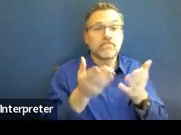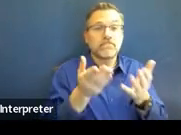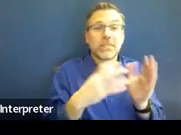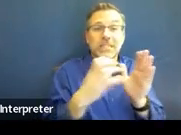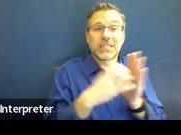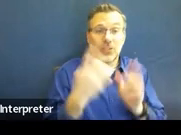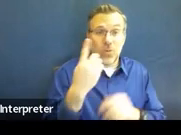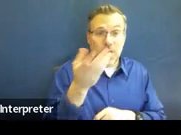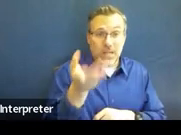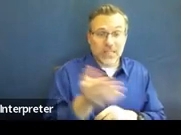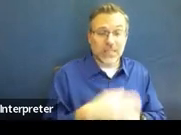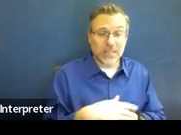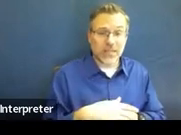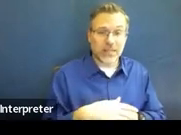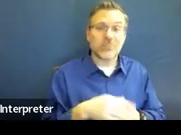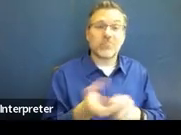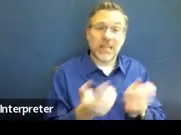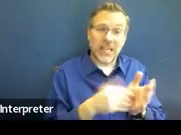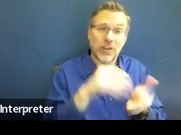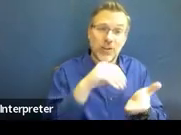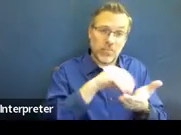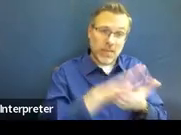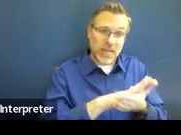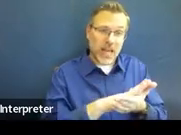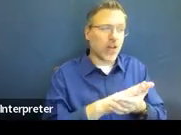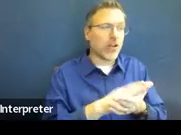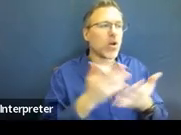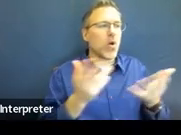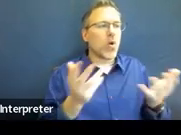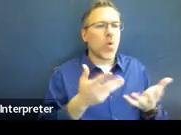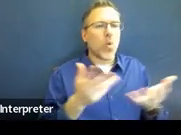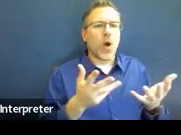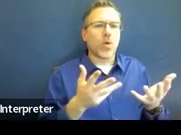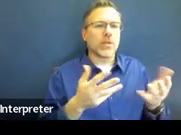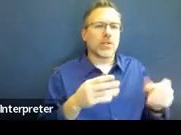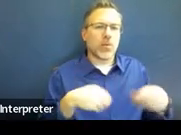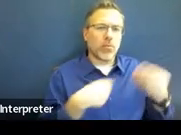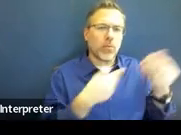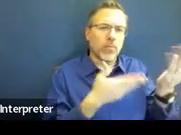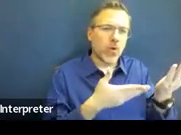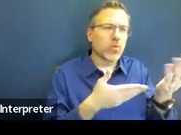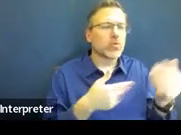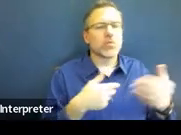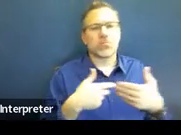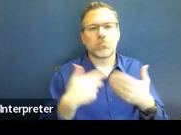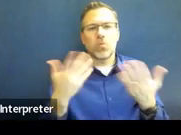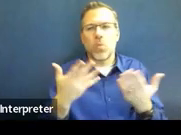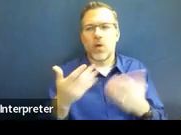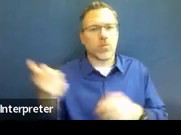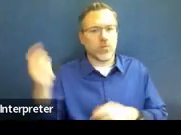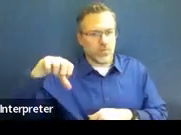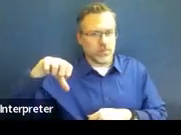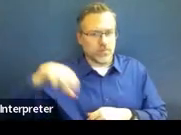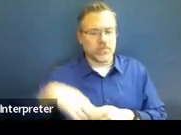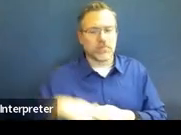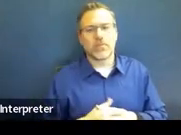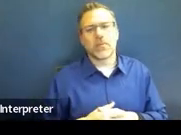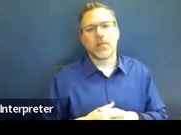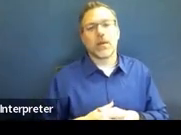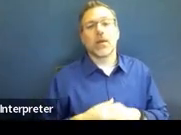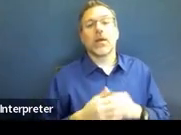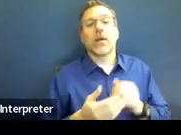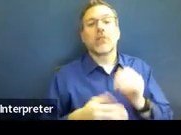you're listing those proposals or refusals. And you're going to list them in a way that is